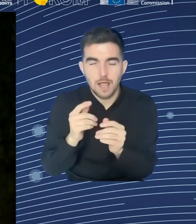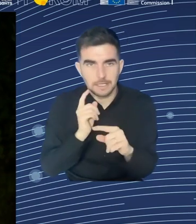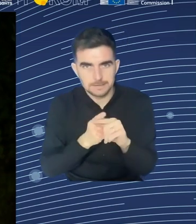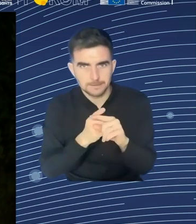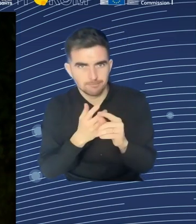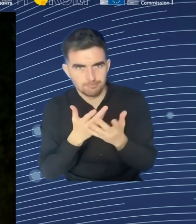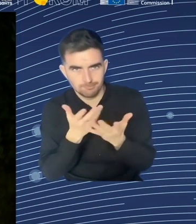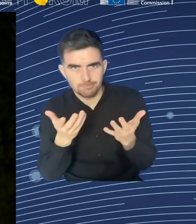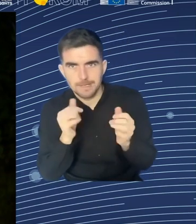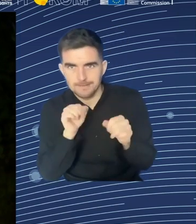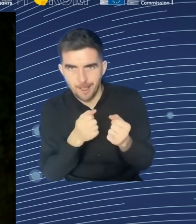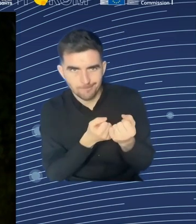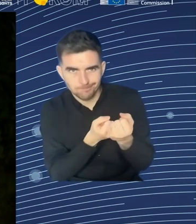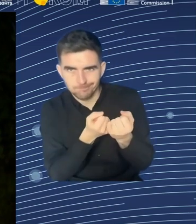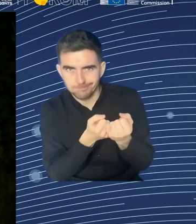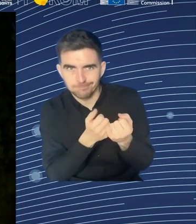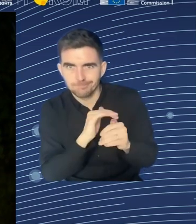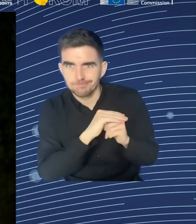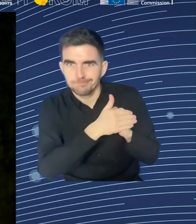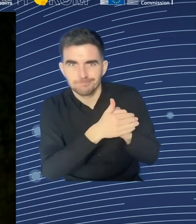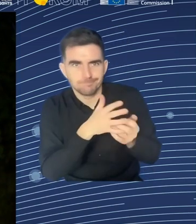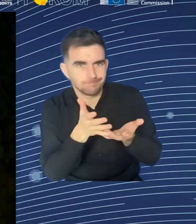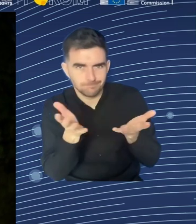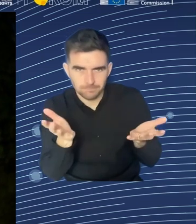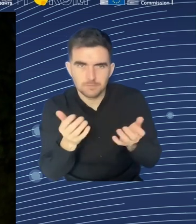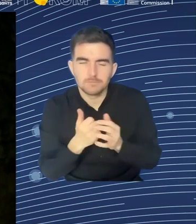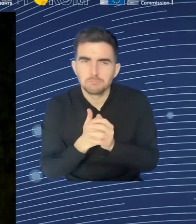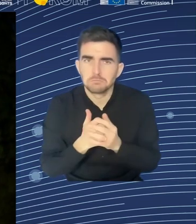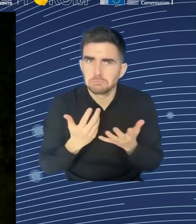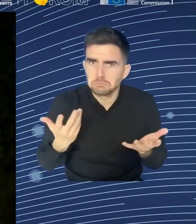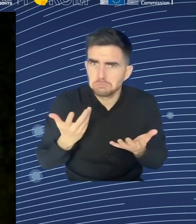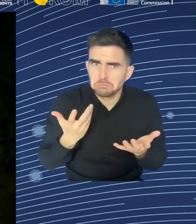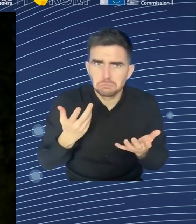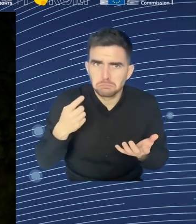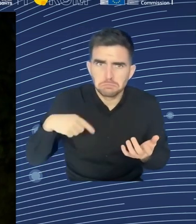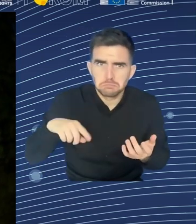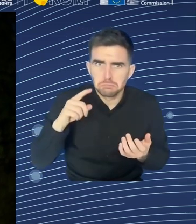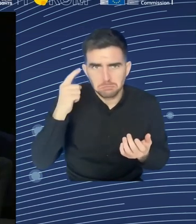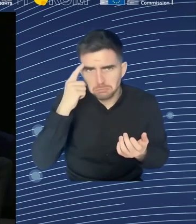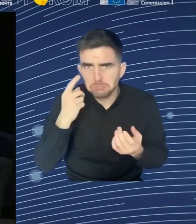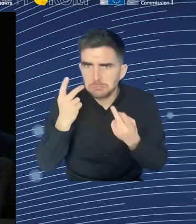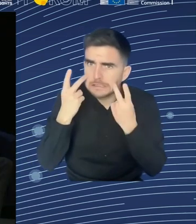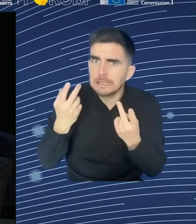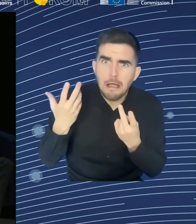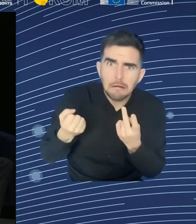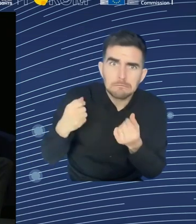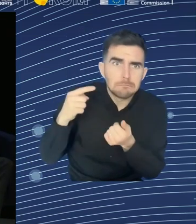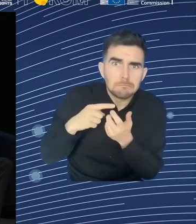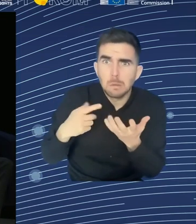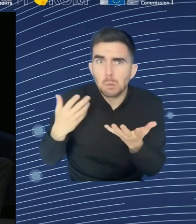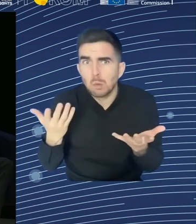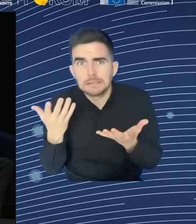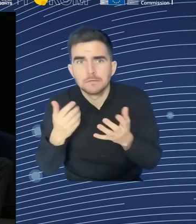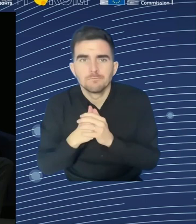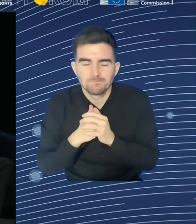of the impact this has on production already today, but also worried about what it could be for the future if there is no action. And I